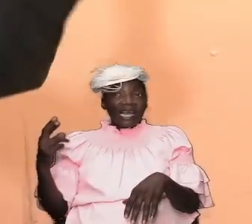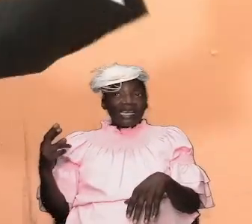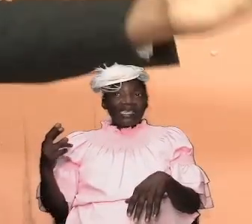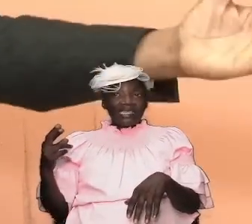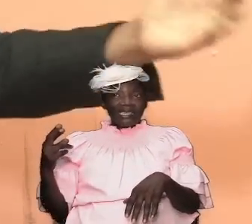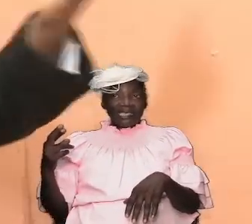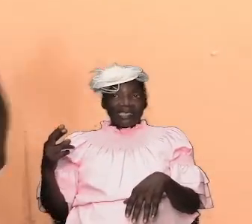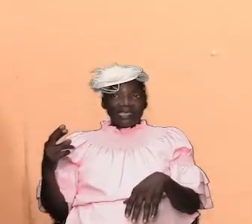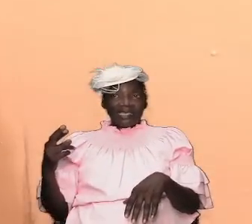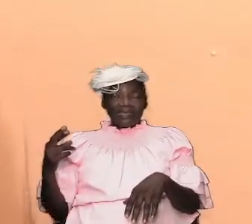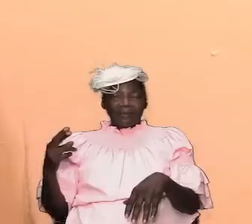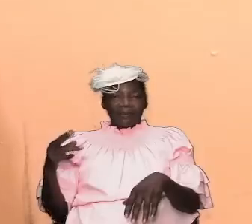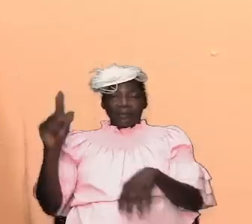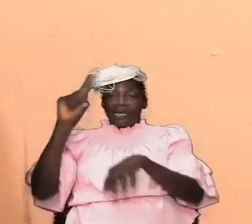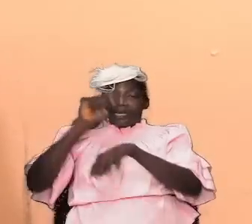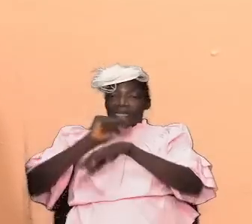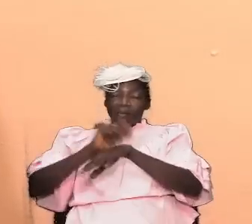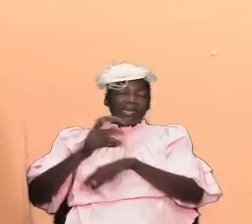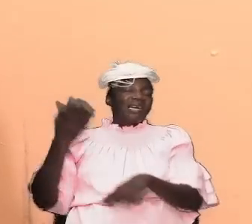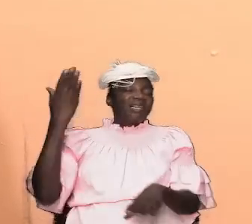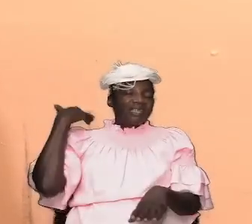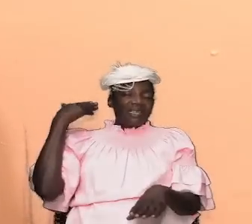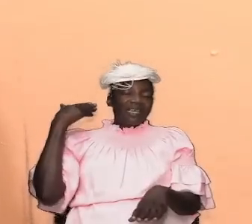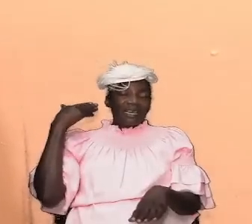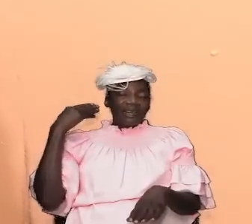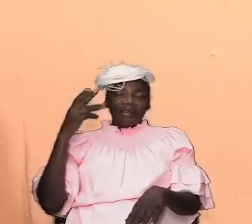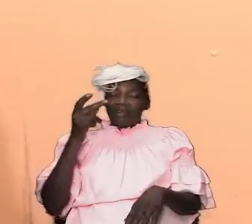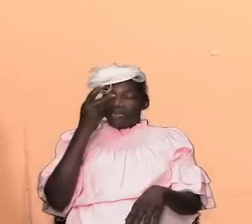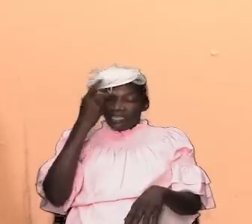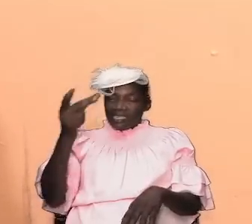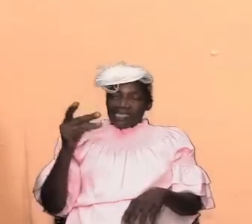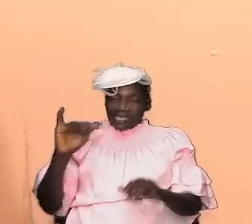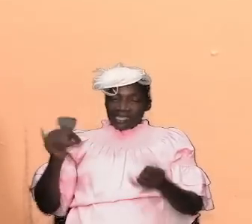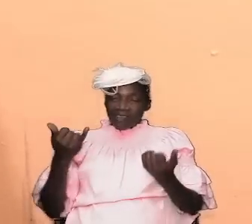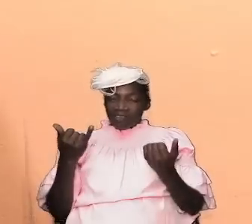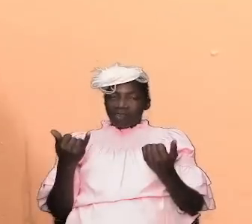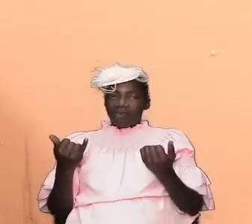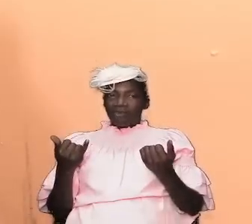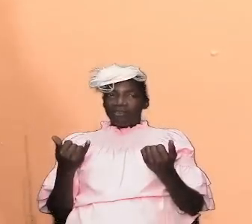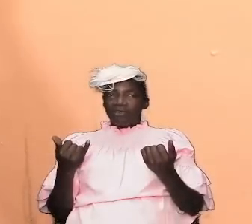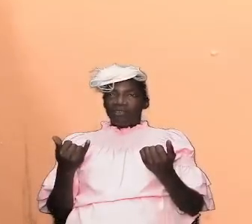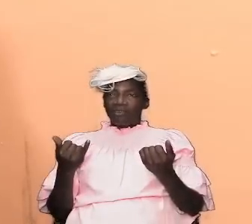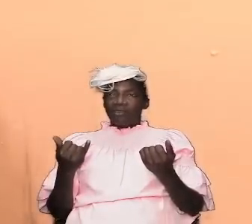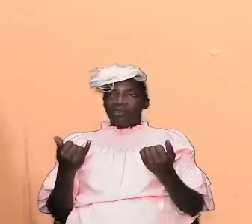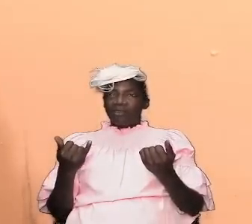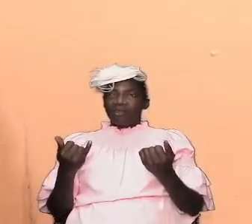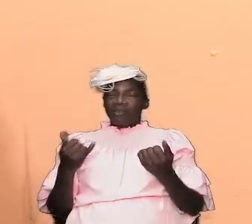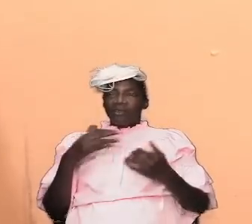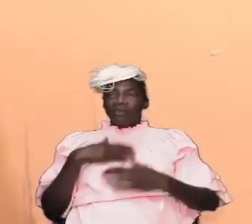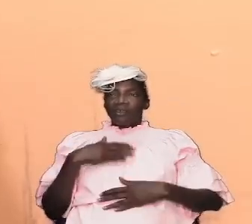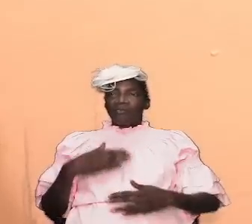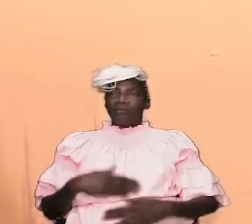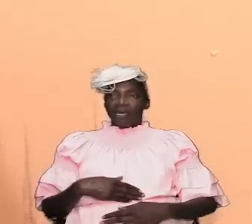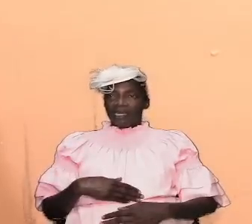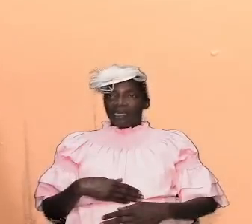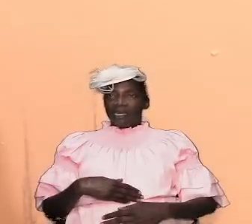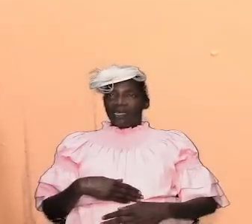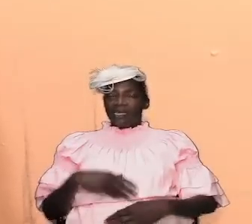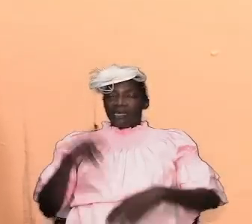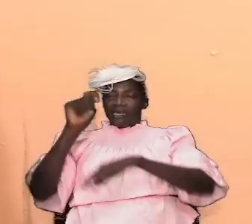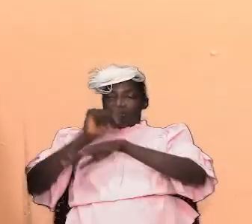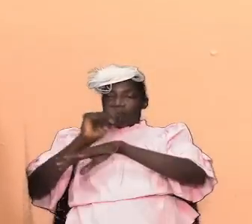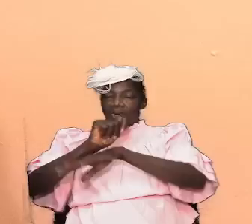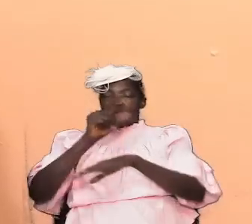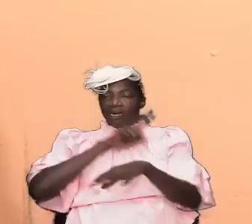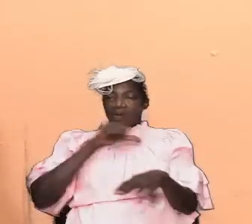as the tabernacle back there we are going to see that this thing is just as sacred as the body tabernacle of the lord